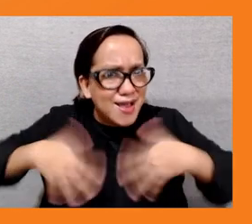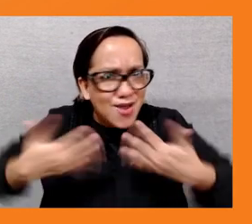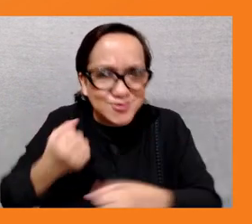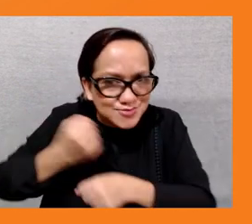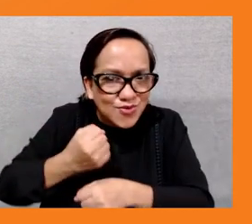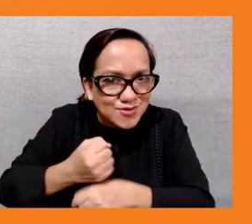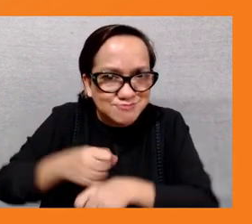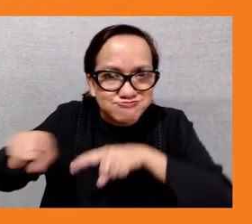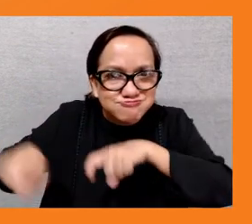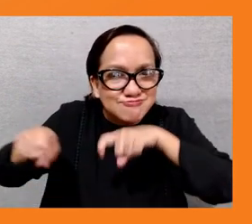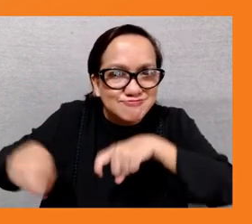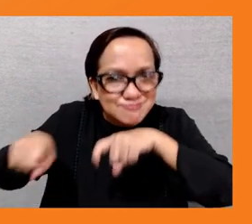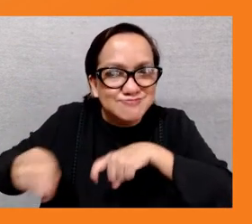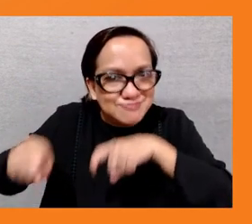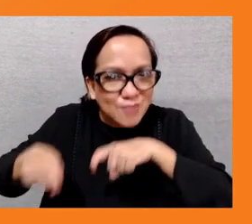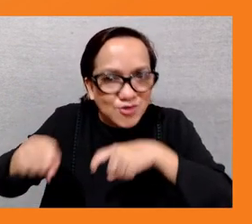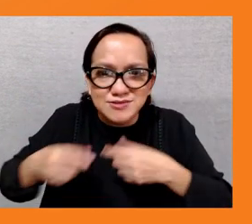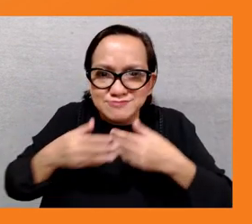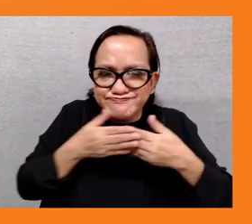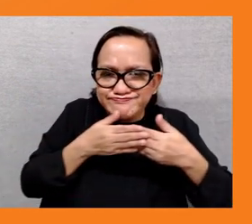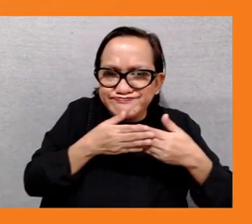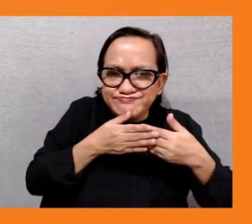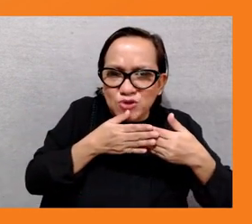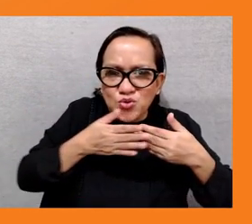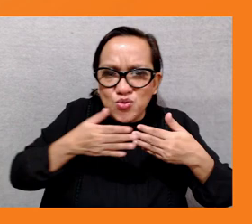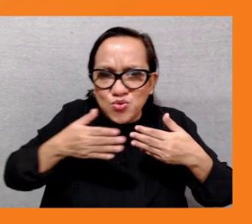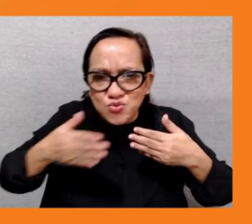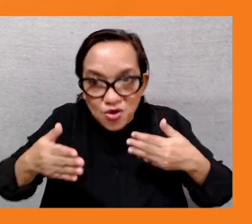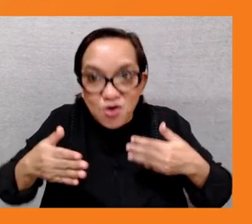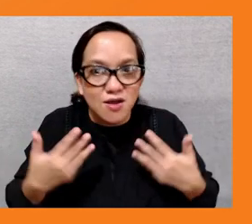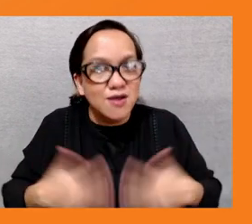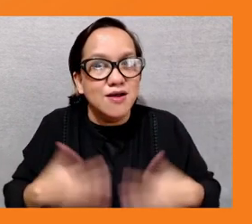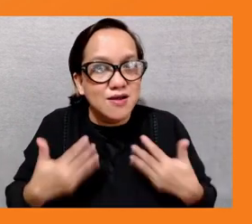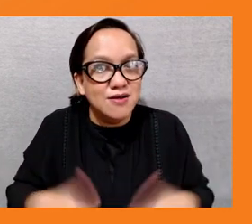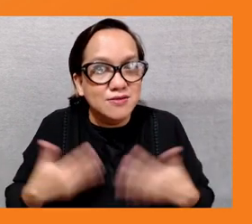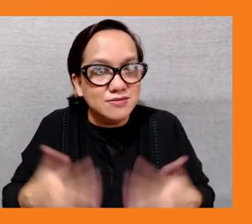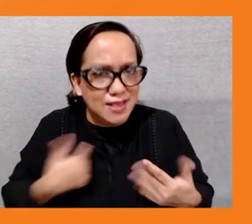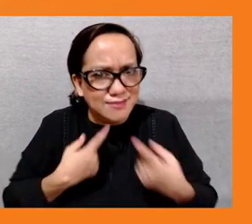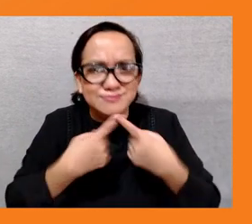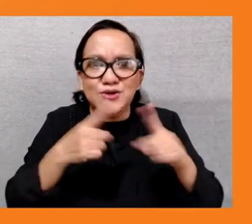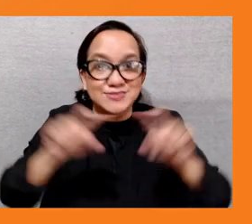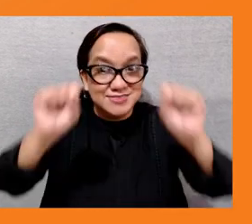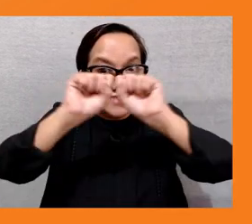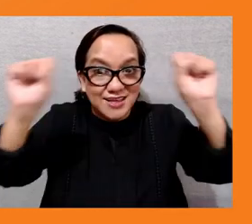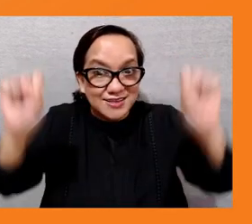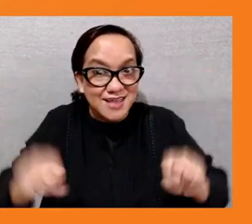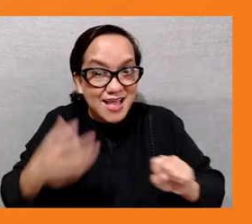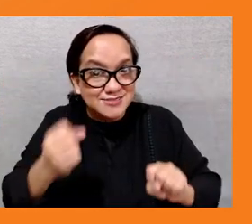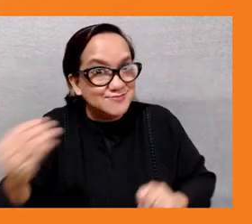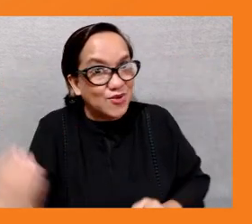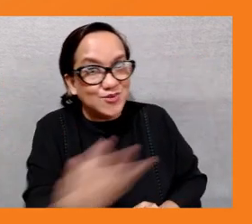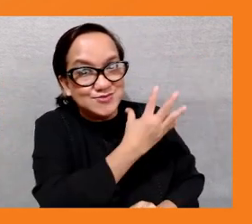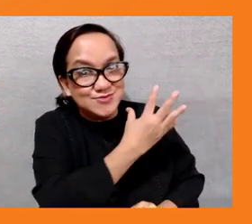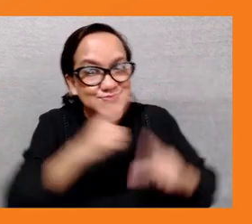exciting to to to learn about the framework and to have that picture that kate showed on the slide stay with us of all the different